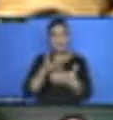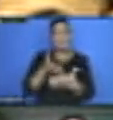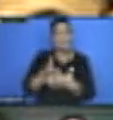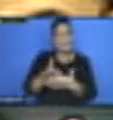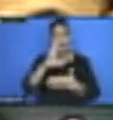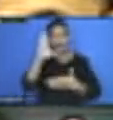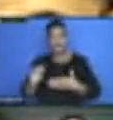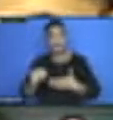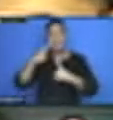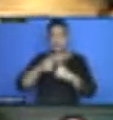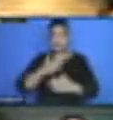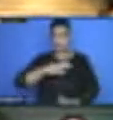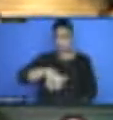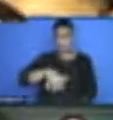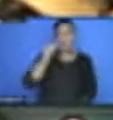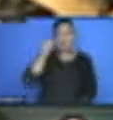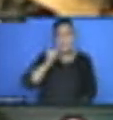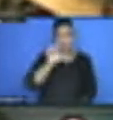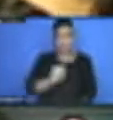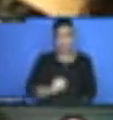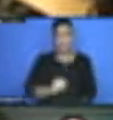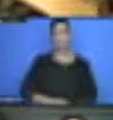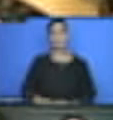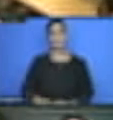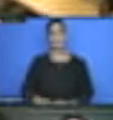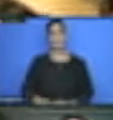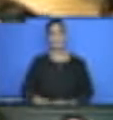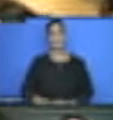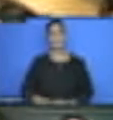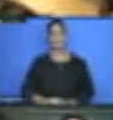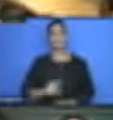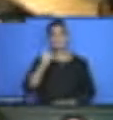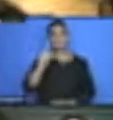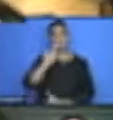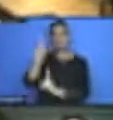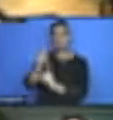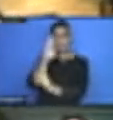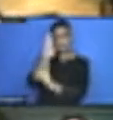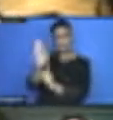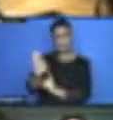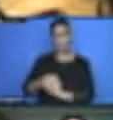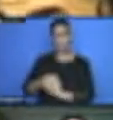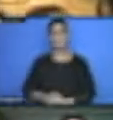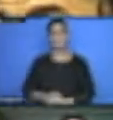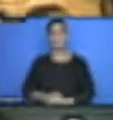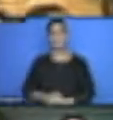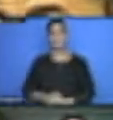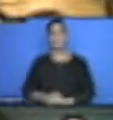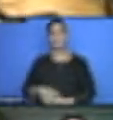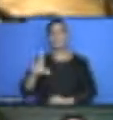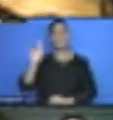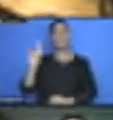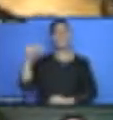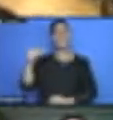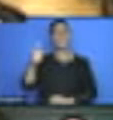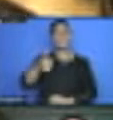My first question goes to Madam Director General or Director of Human Settlement or Resettlement